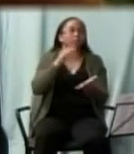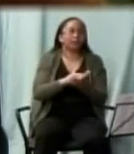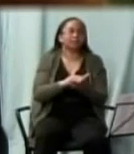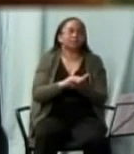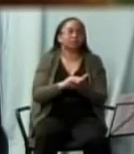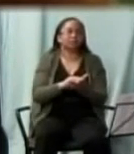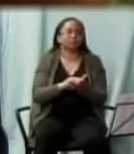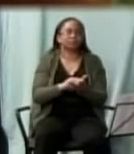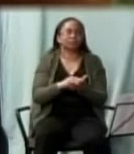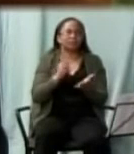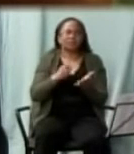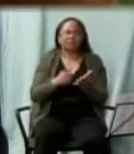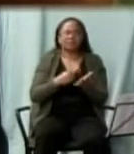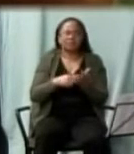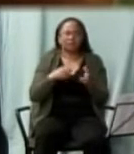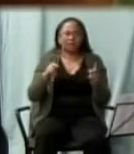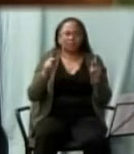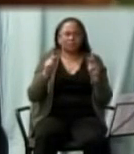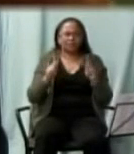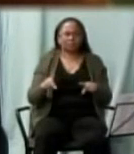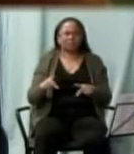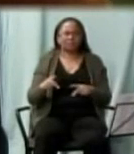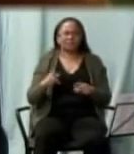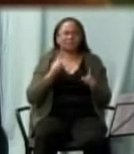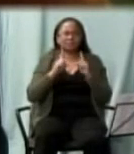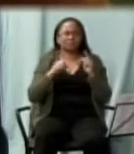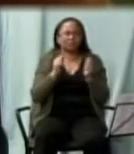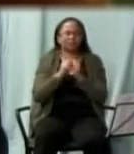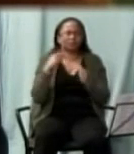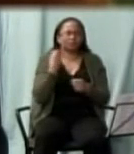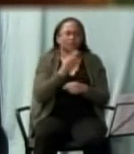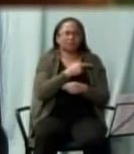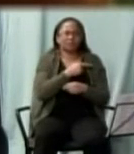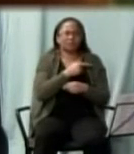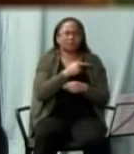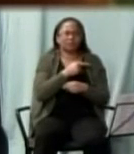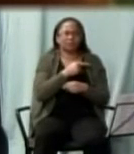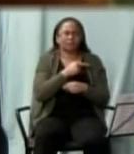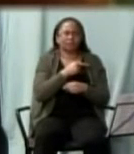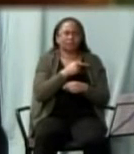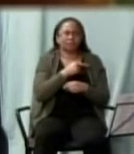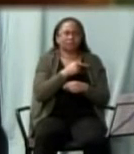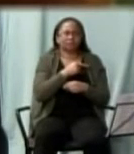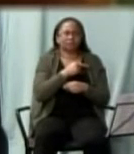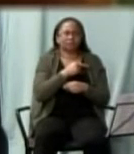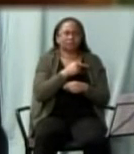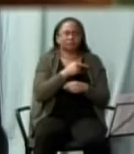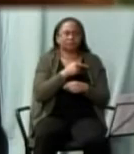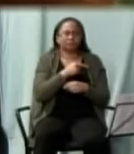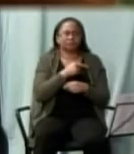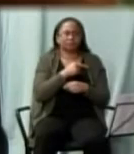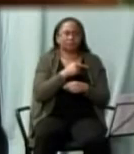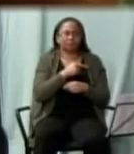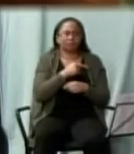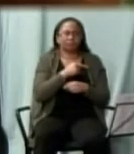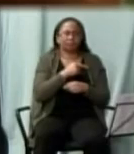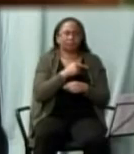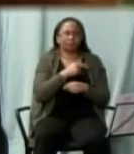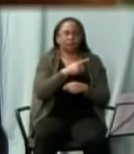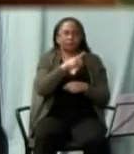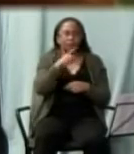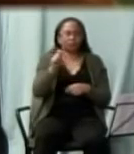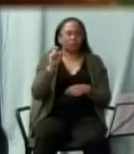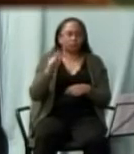to us through their words and their deeds be willing to accept that